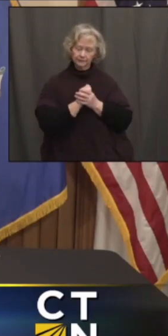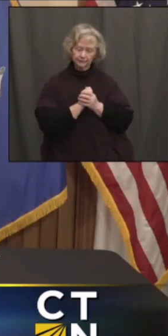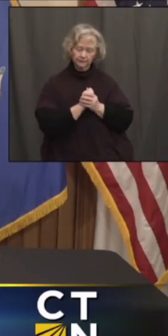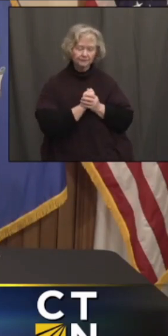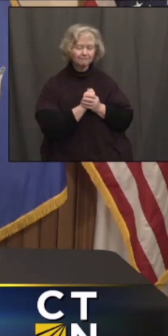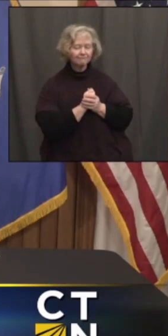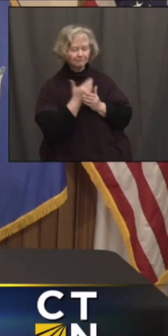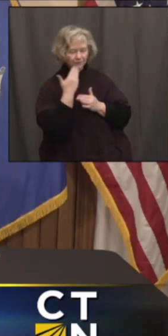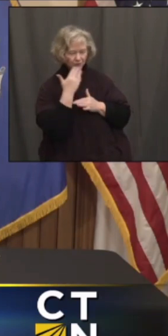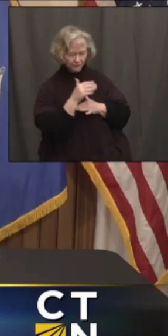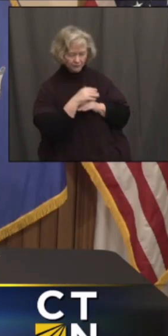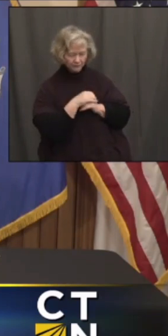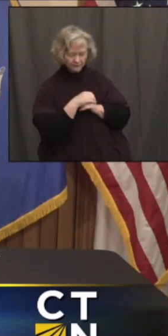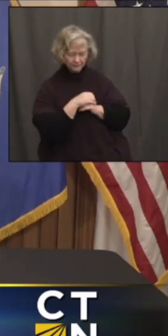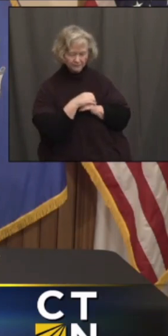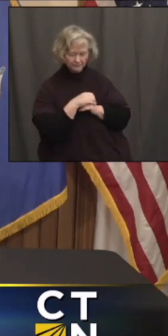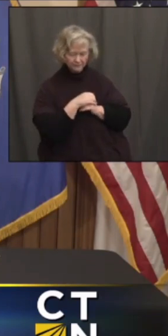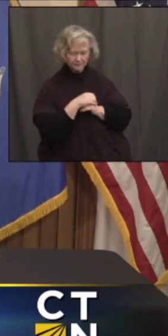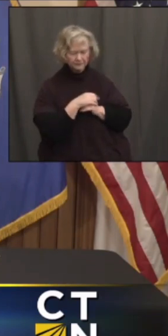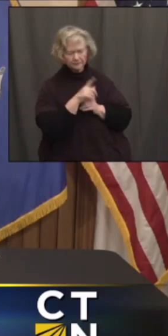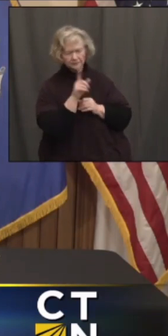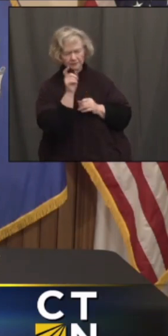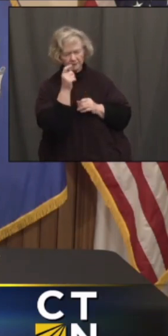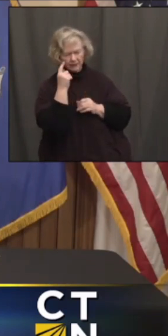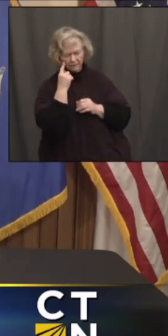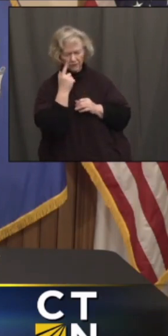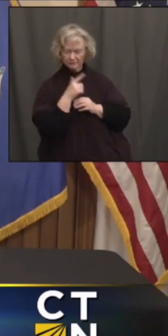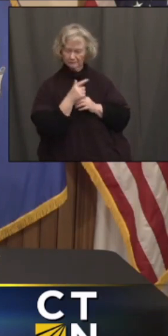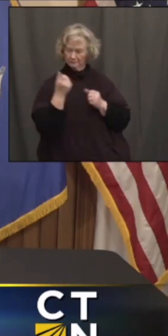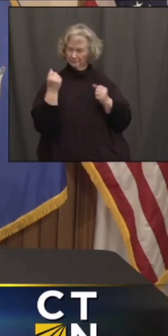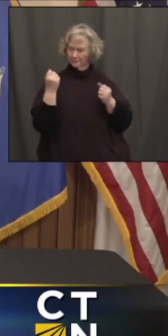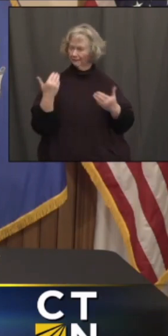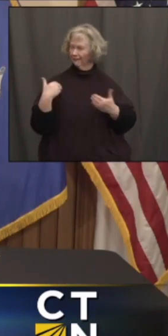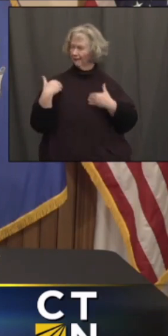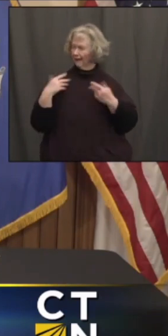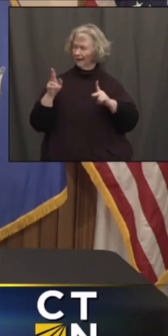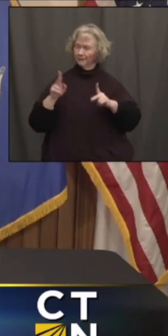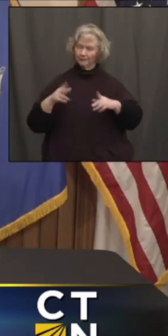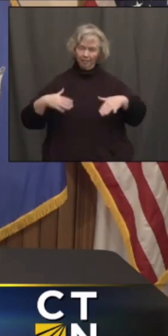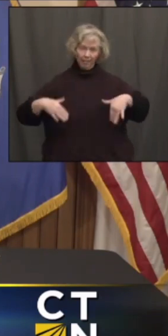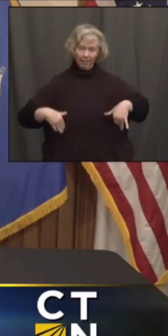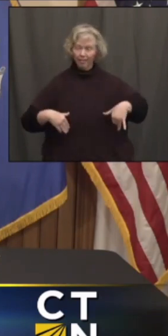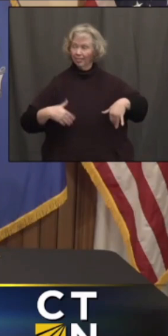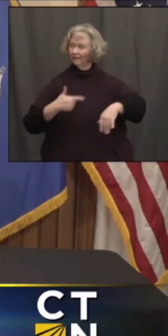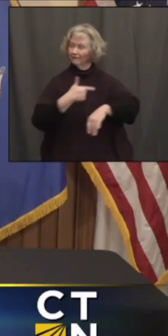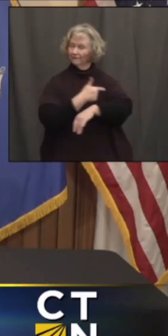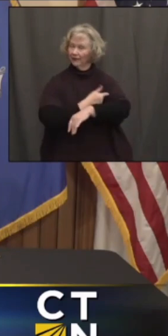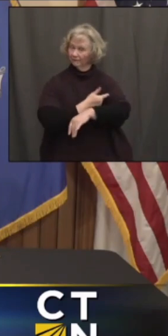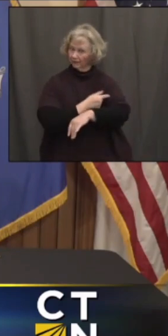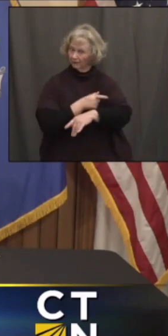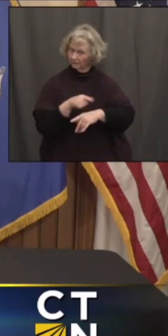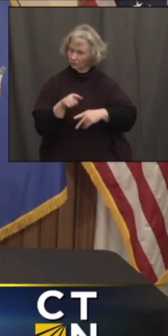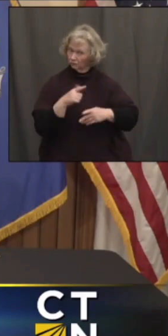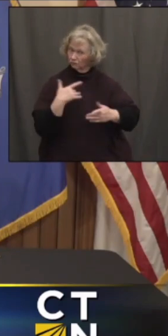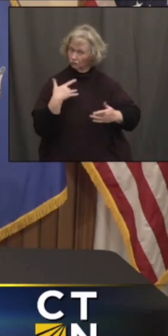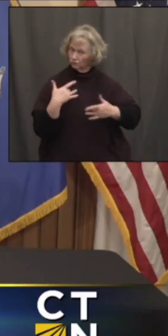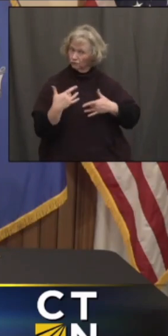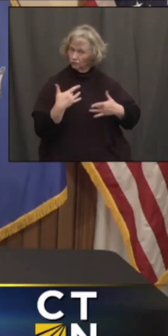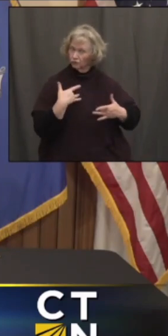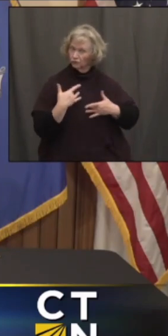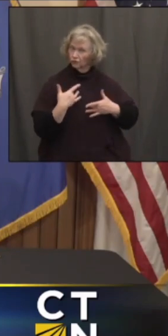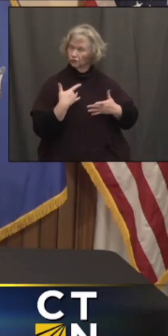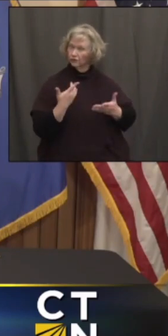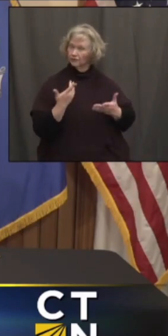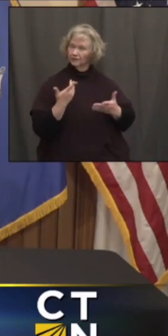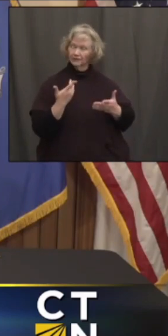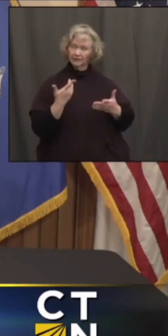Good afternoon. Governor, with so many young people not vaccinated yet, is there concern about, you